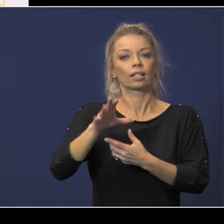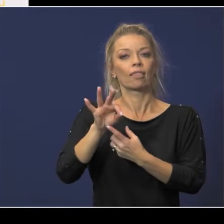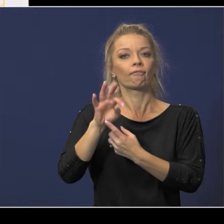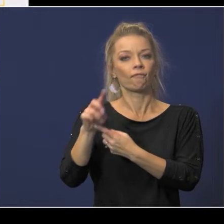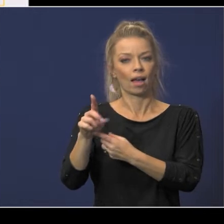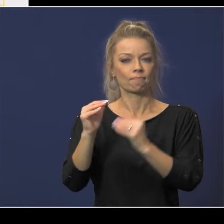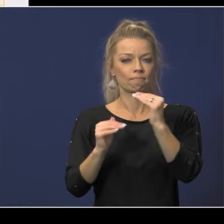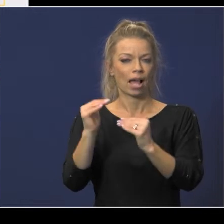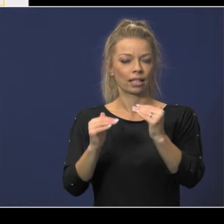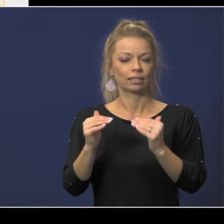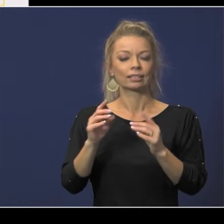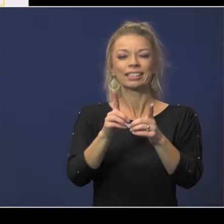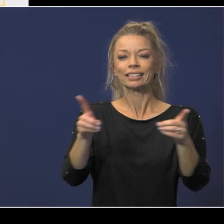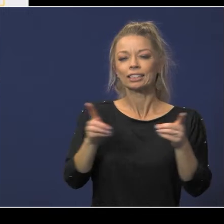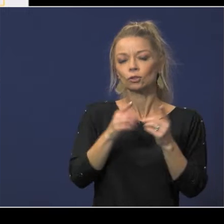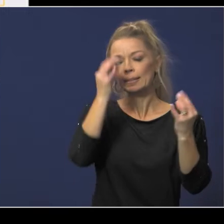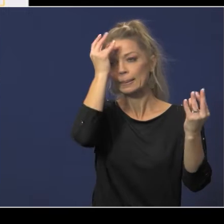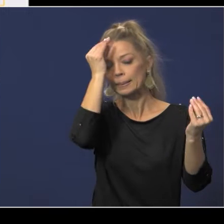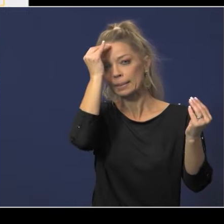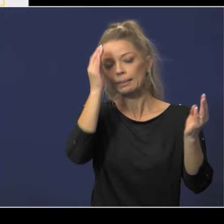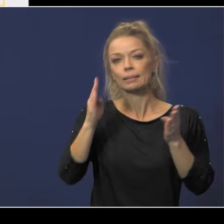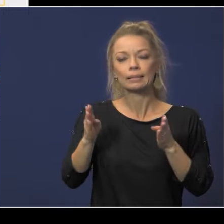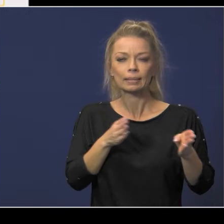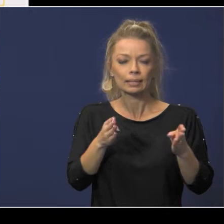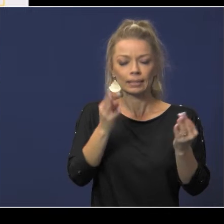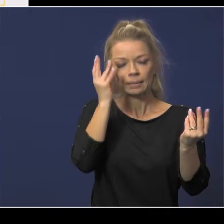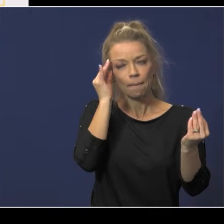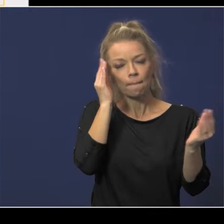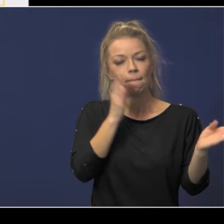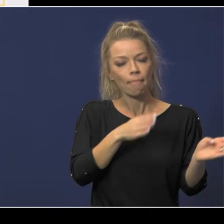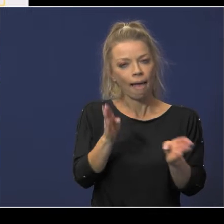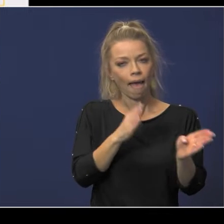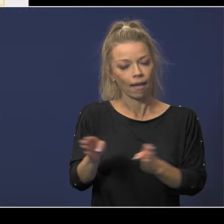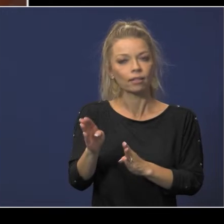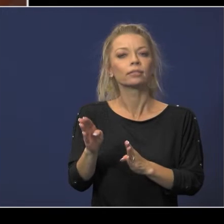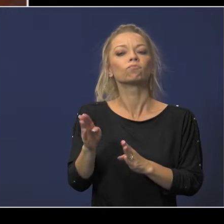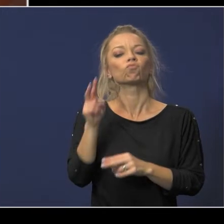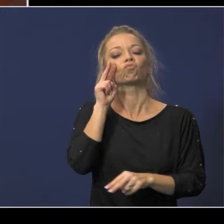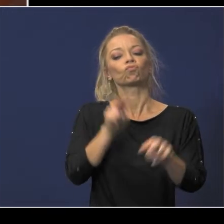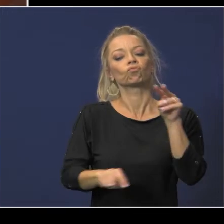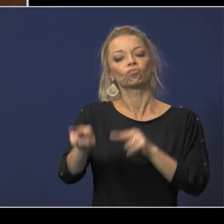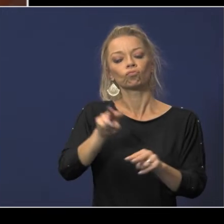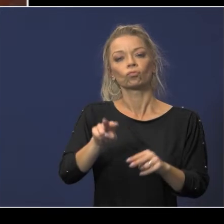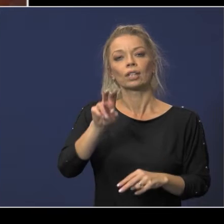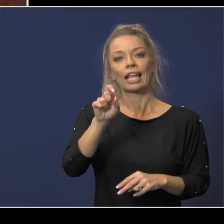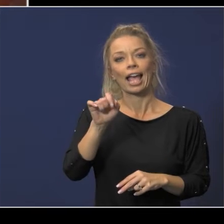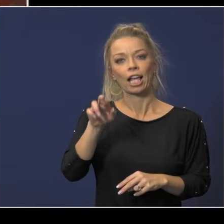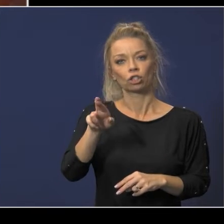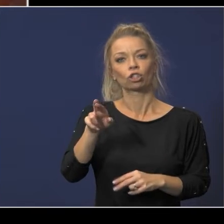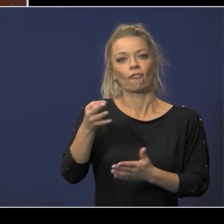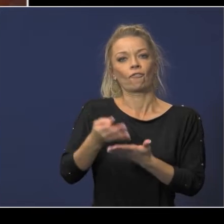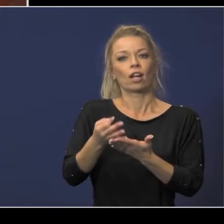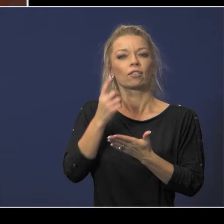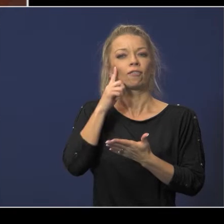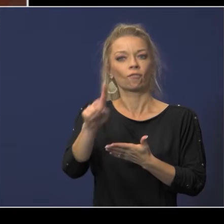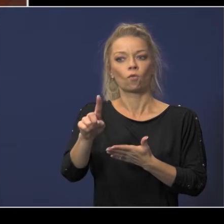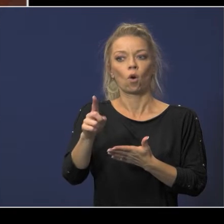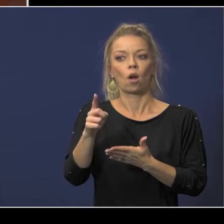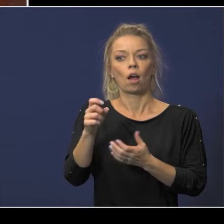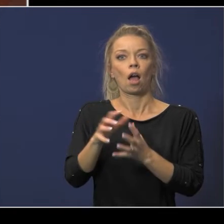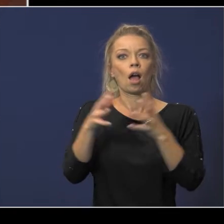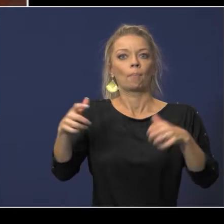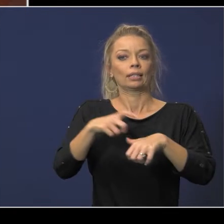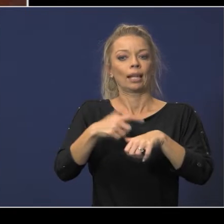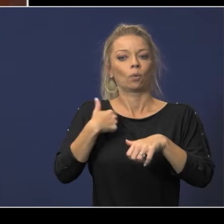to strategically plan and will continue to strategically plan looking at those esser funds over the period of time that we can use them